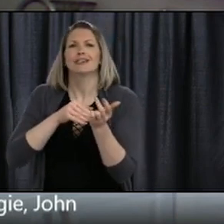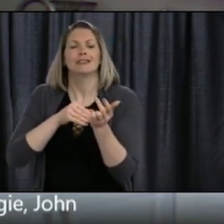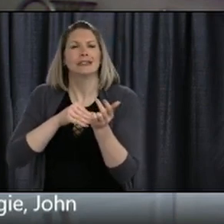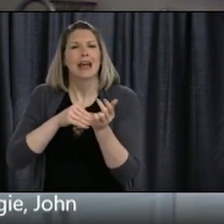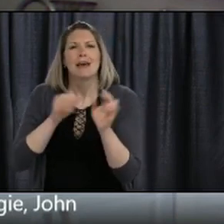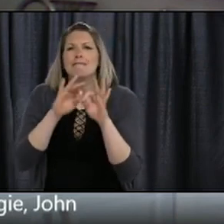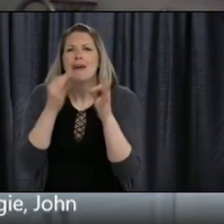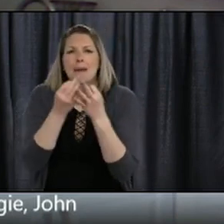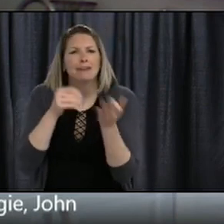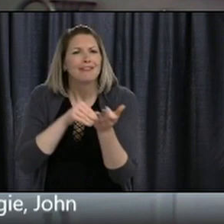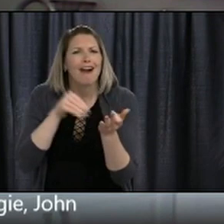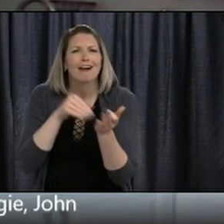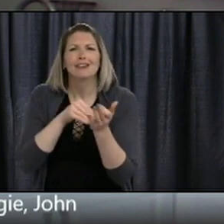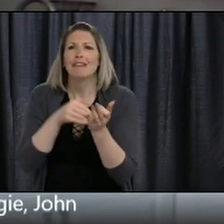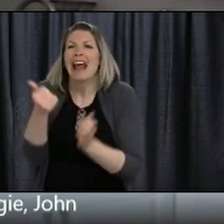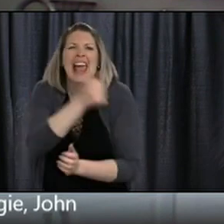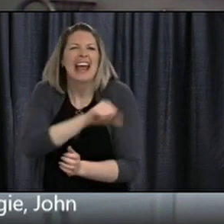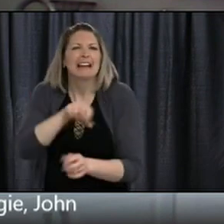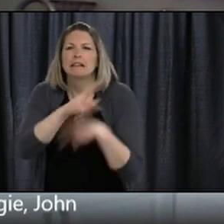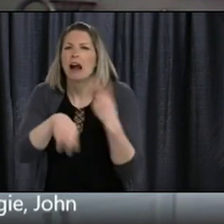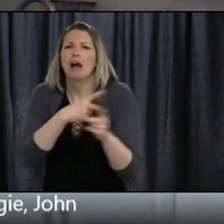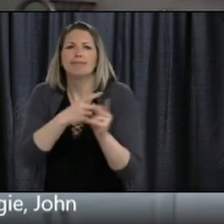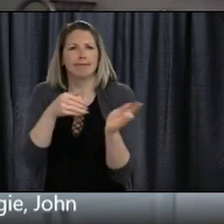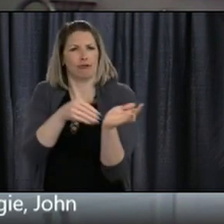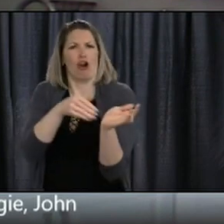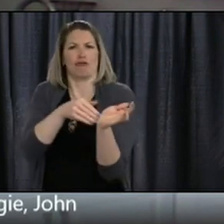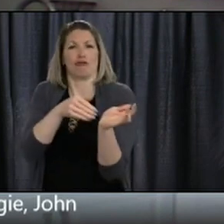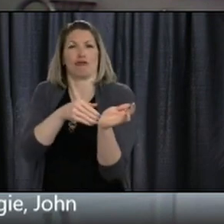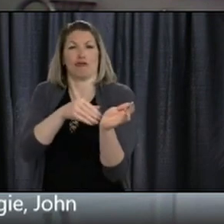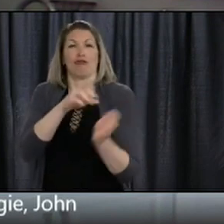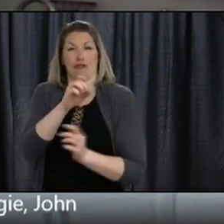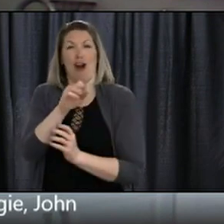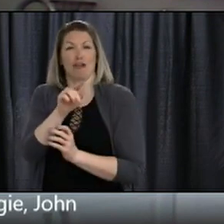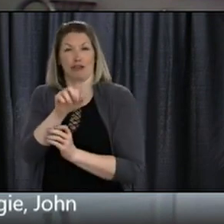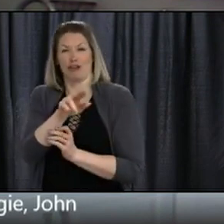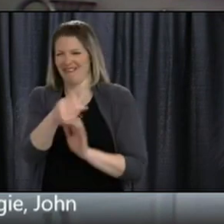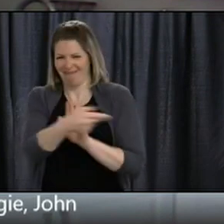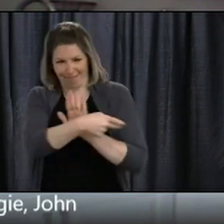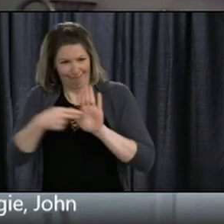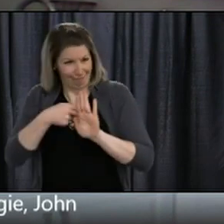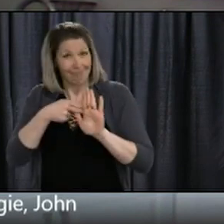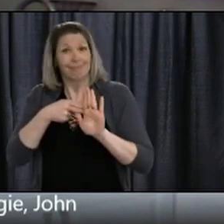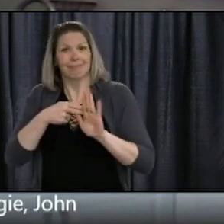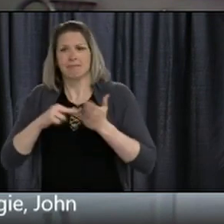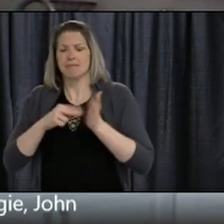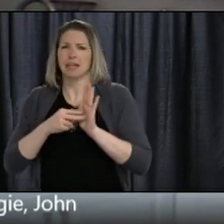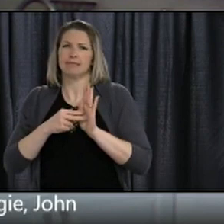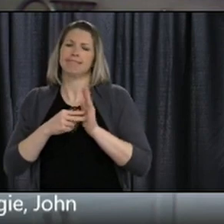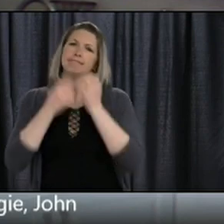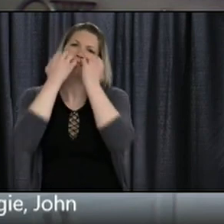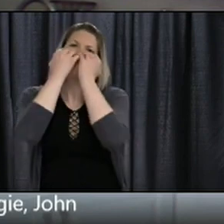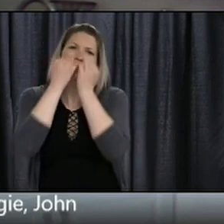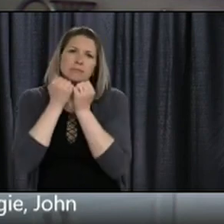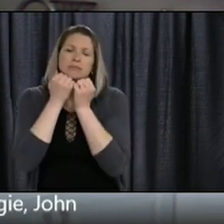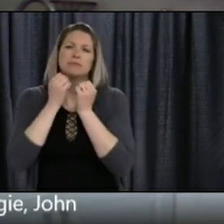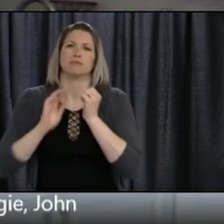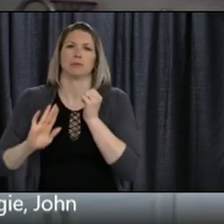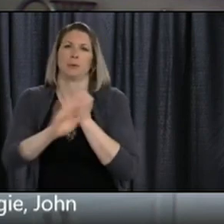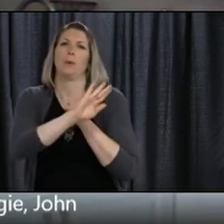hard work and the effort that they are putting in as we go through this challenging period.